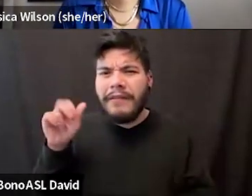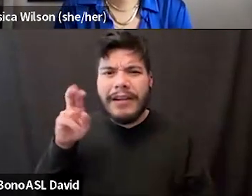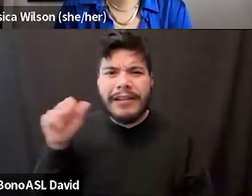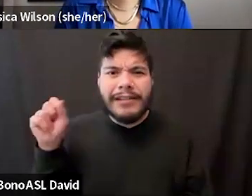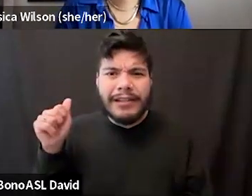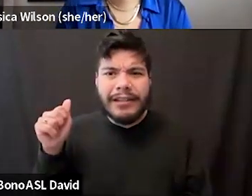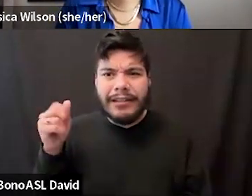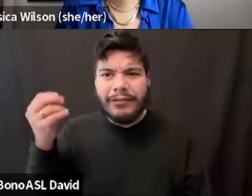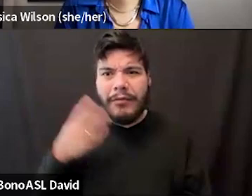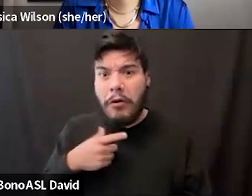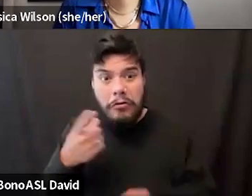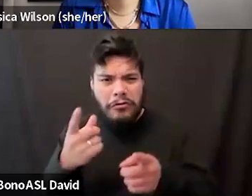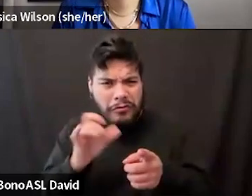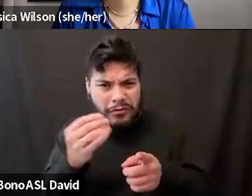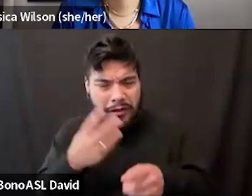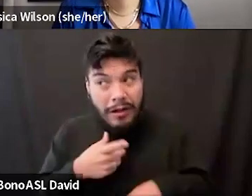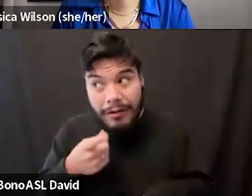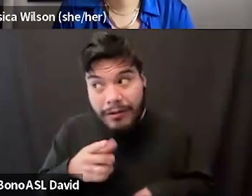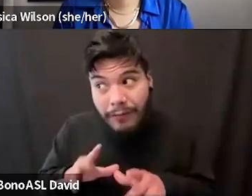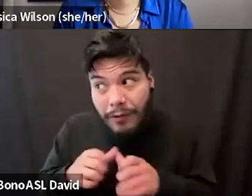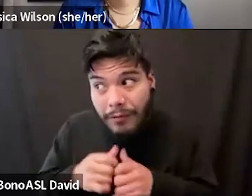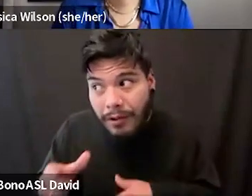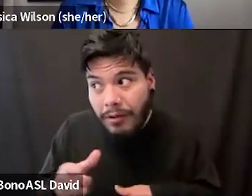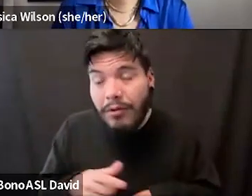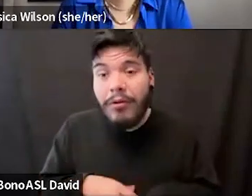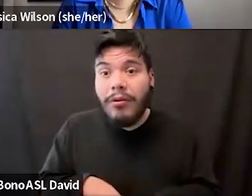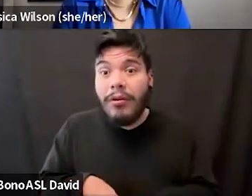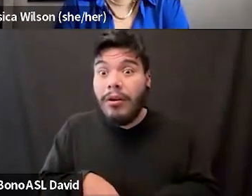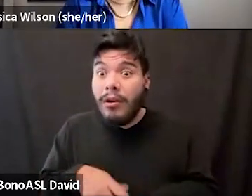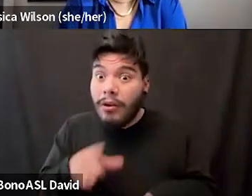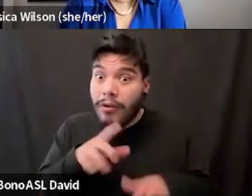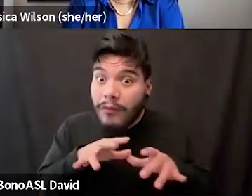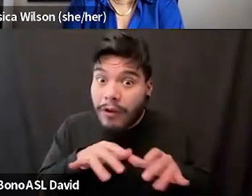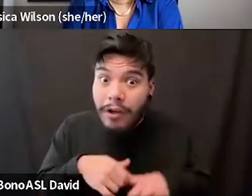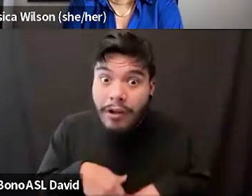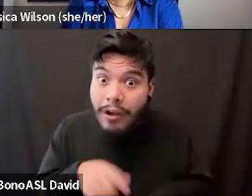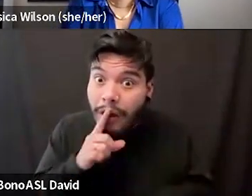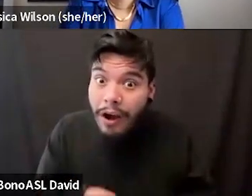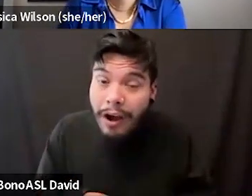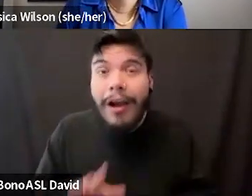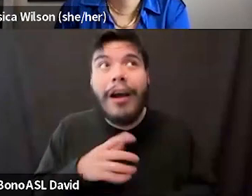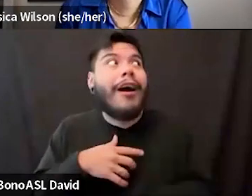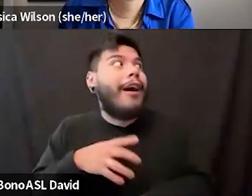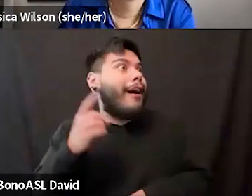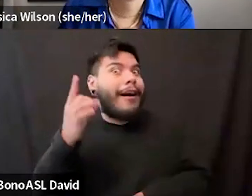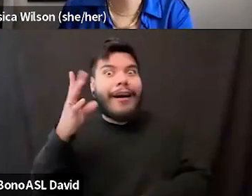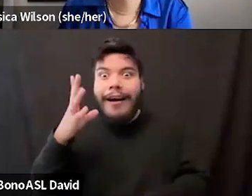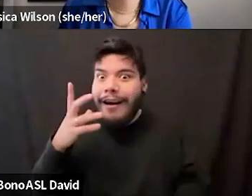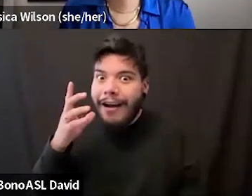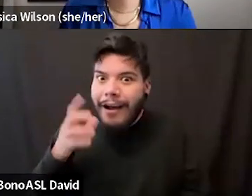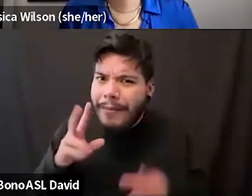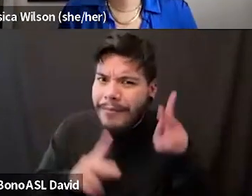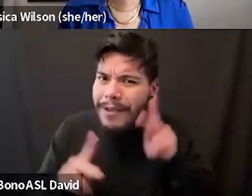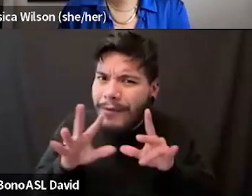or you also pointed out to me. was like, you're flirting with you. I was like, you are what are you? You are. That's crazy. People